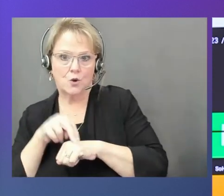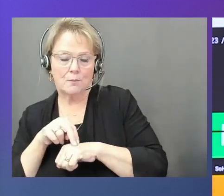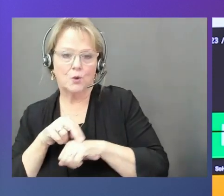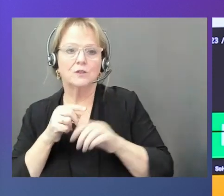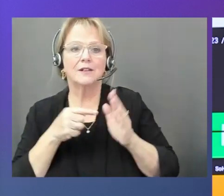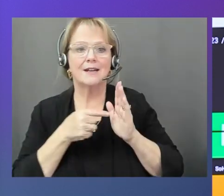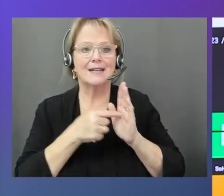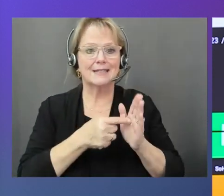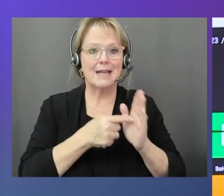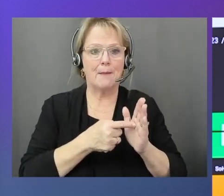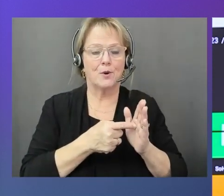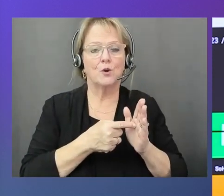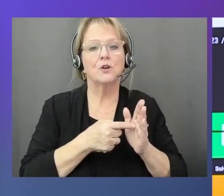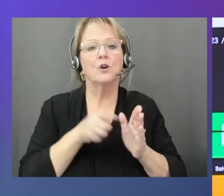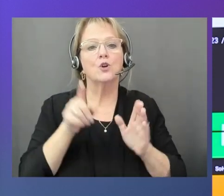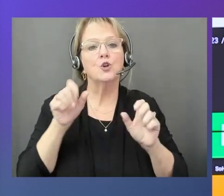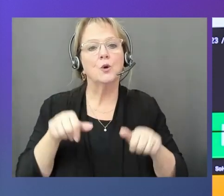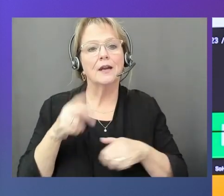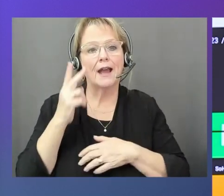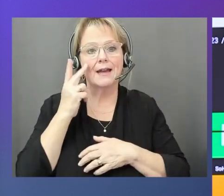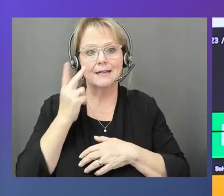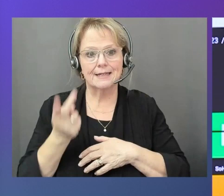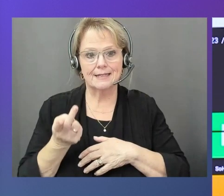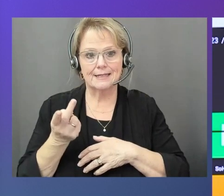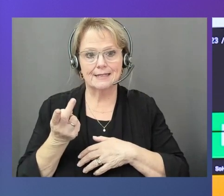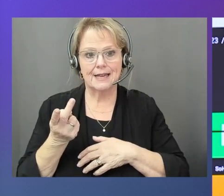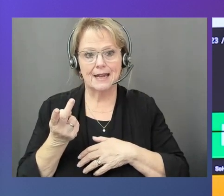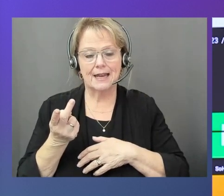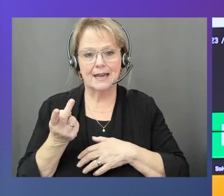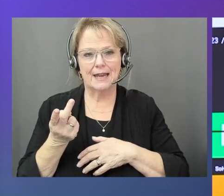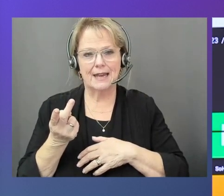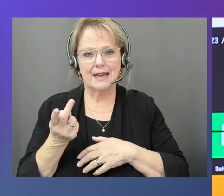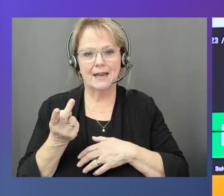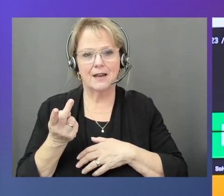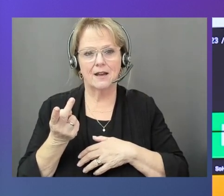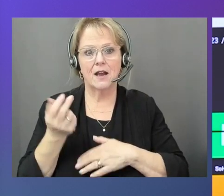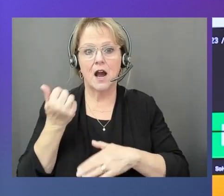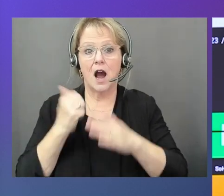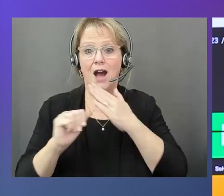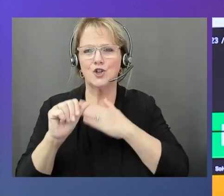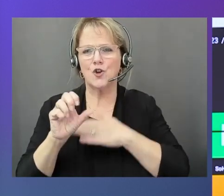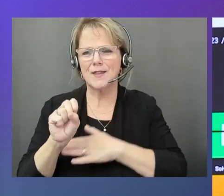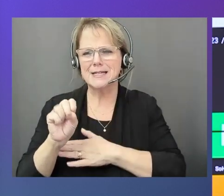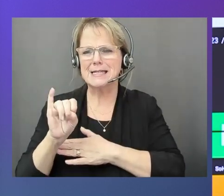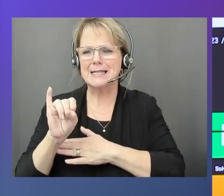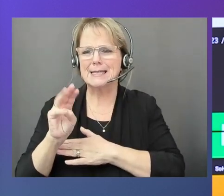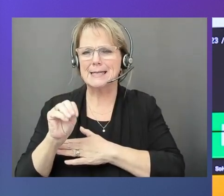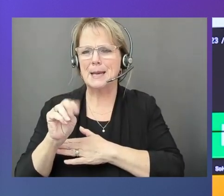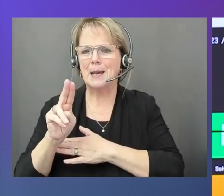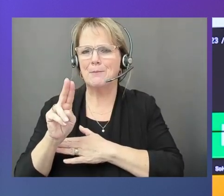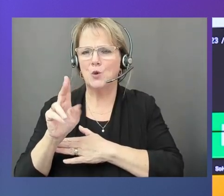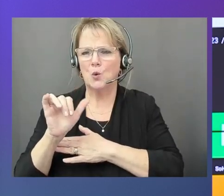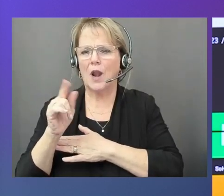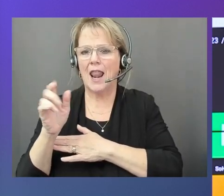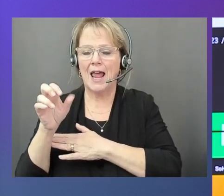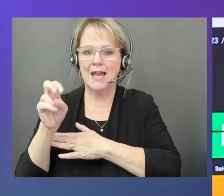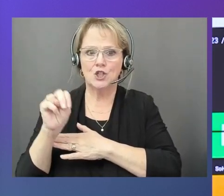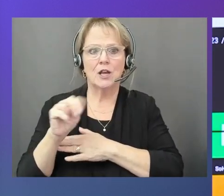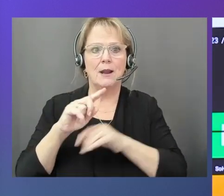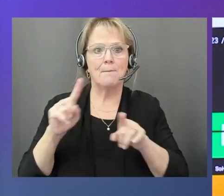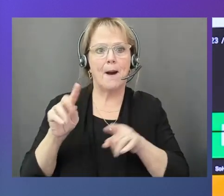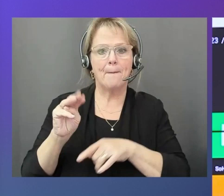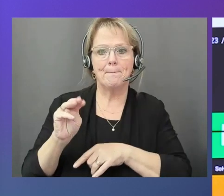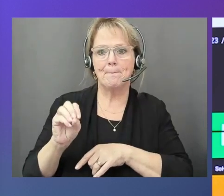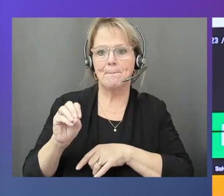here you can see this is under the simulation. But we basically simulate that the module 2 is